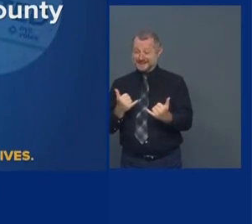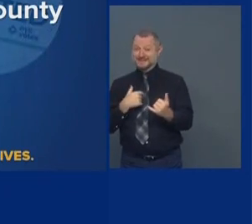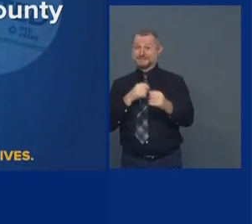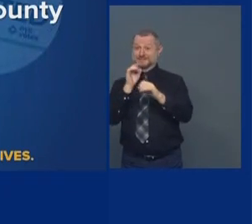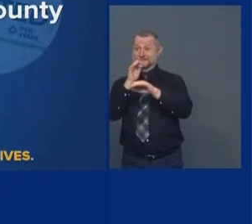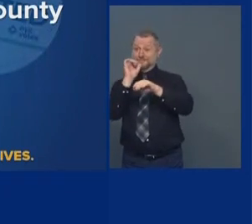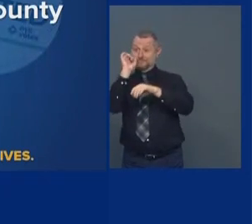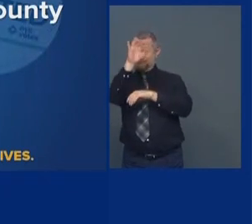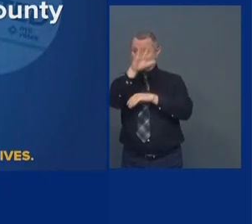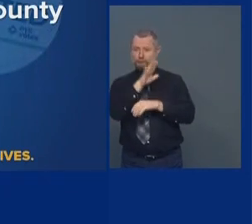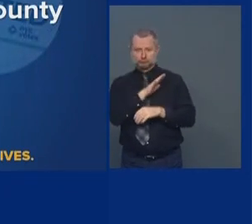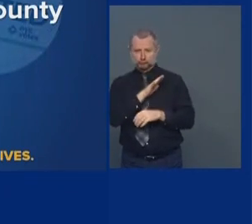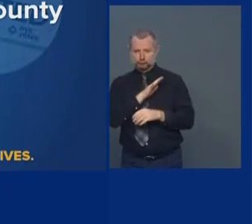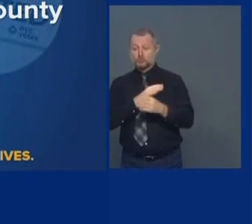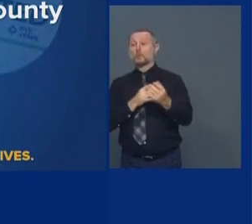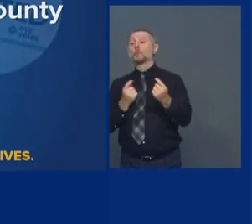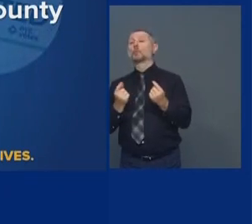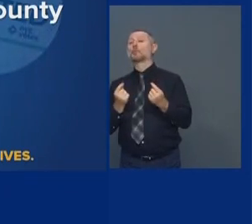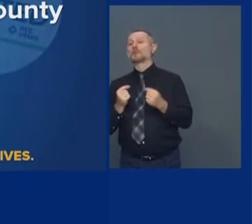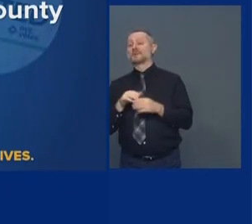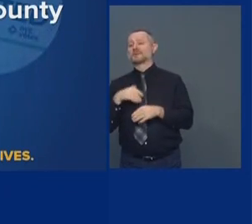This is